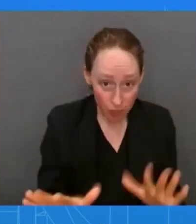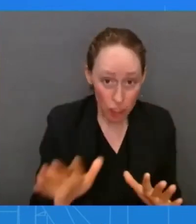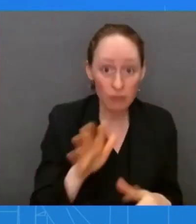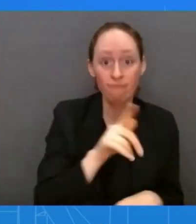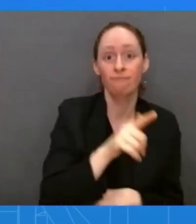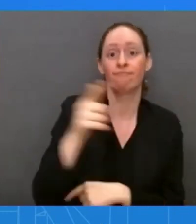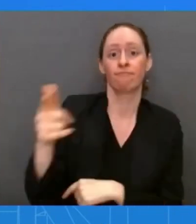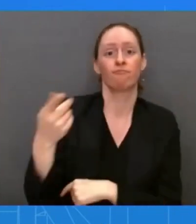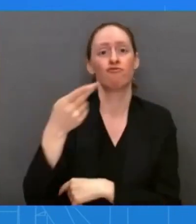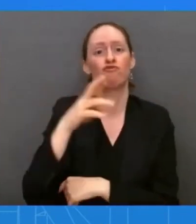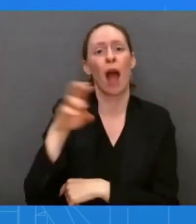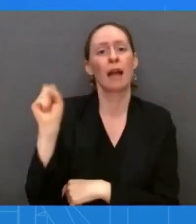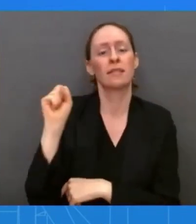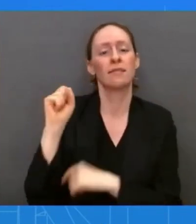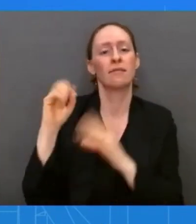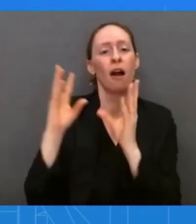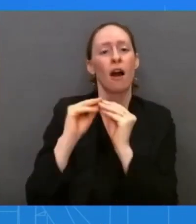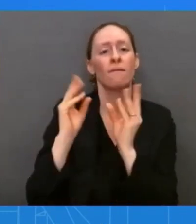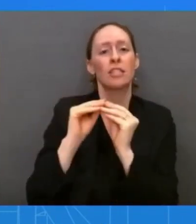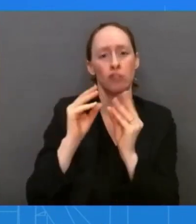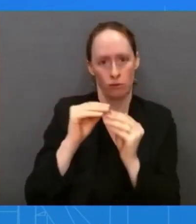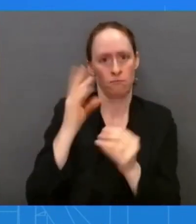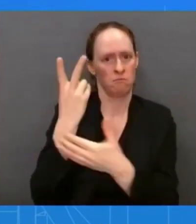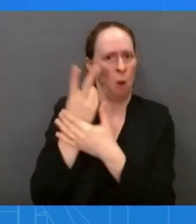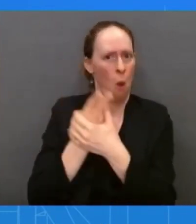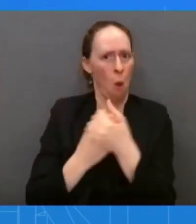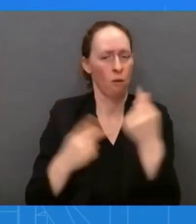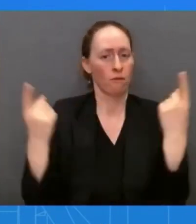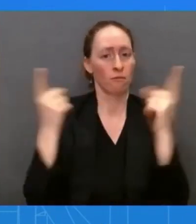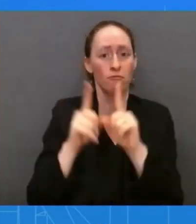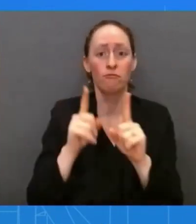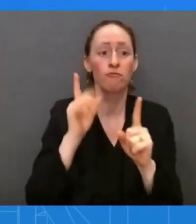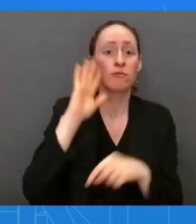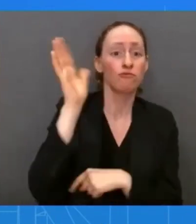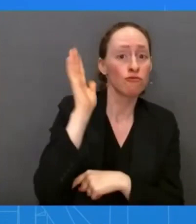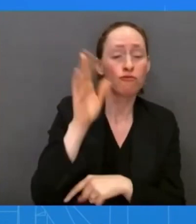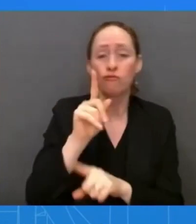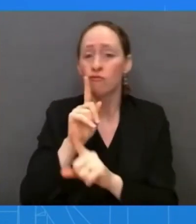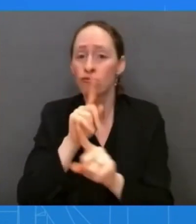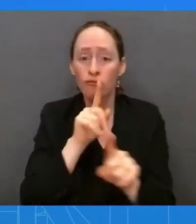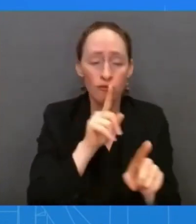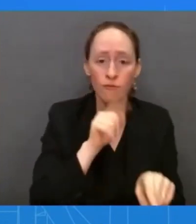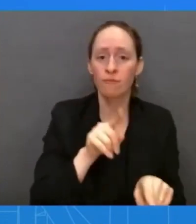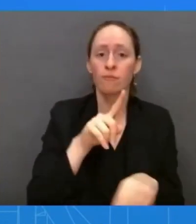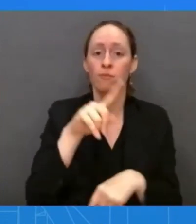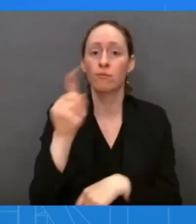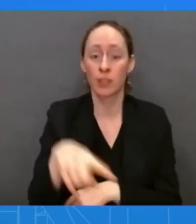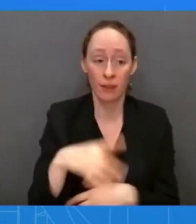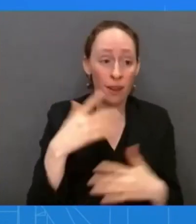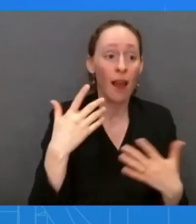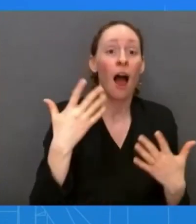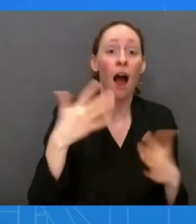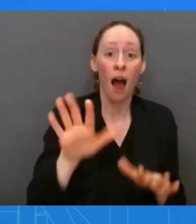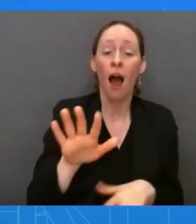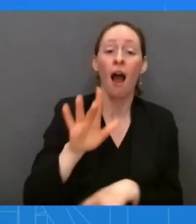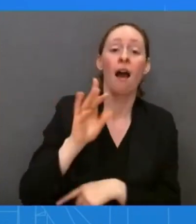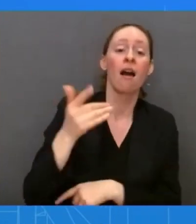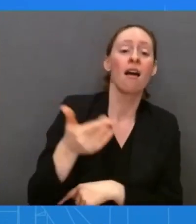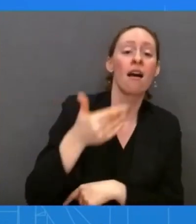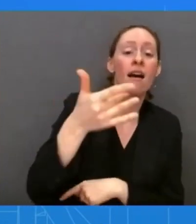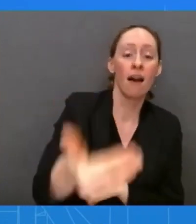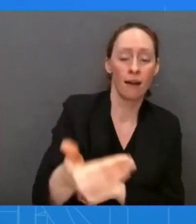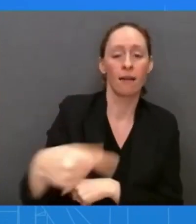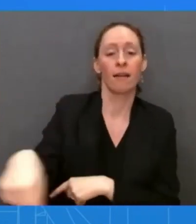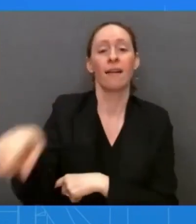Lady will attend a gala dinner at the Canadian Aviation and Space Museum. Now, in addition to joining the President for those events, the First Lady will